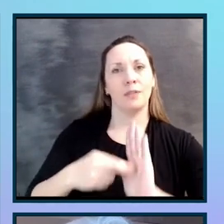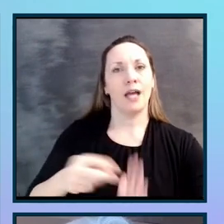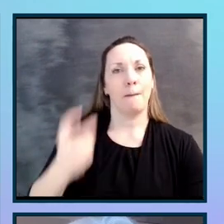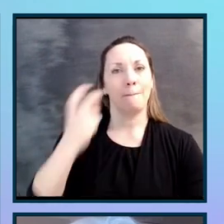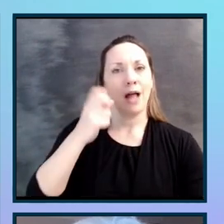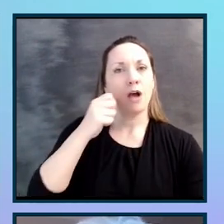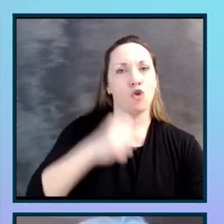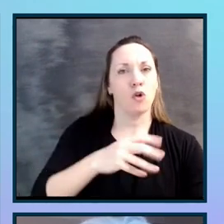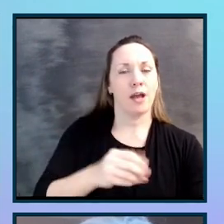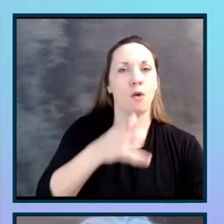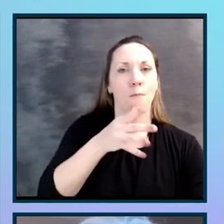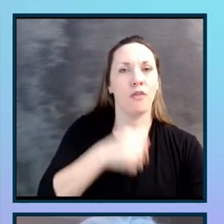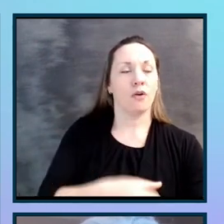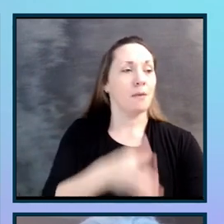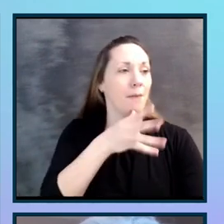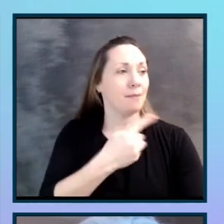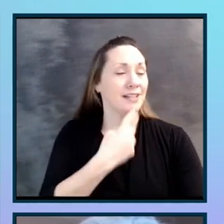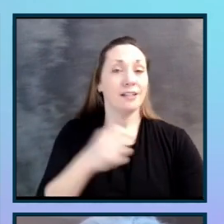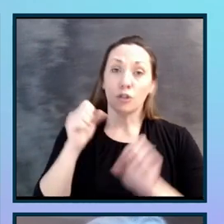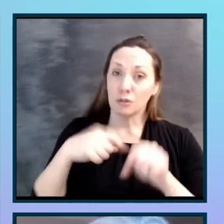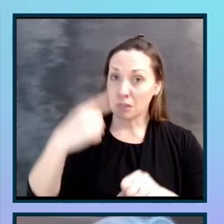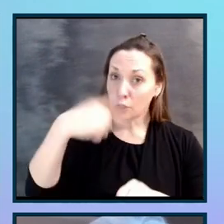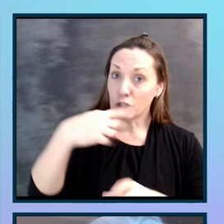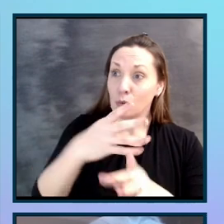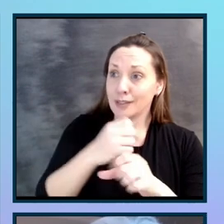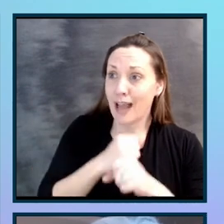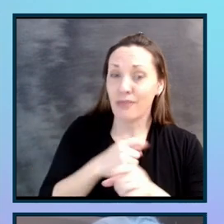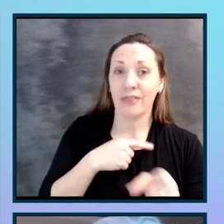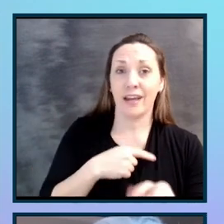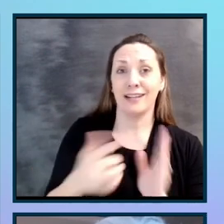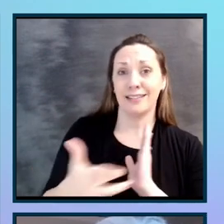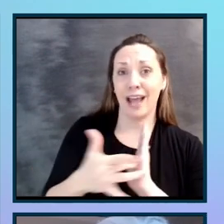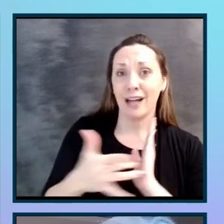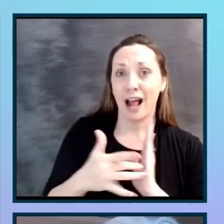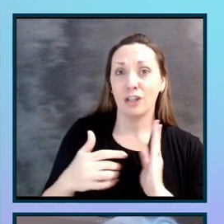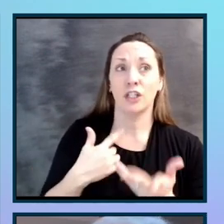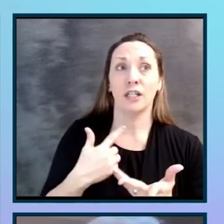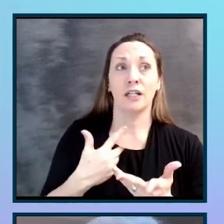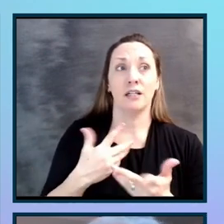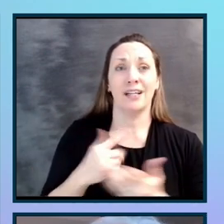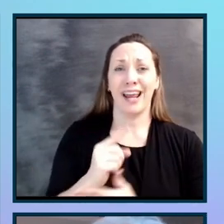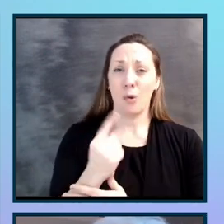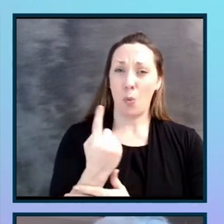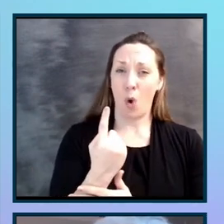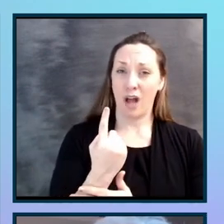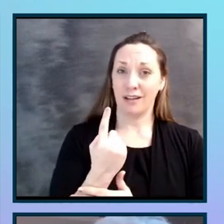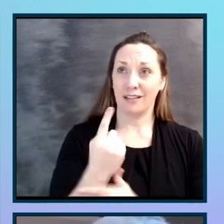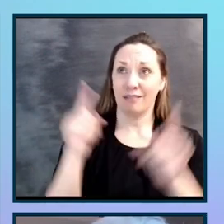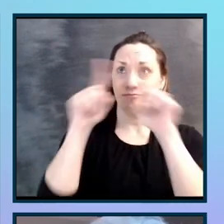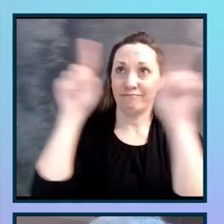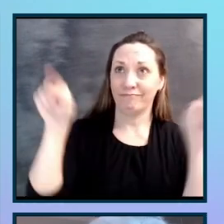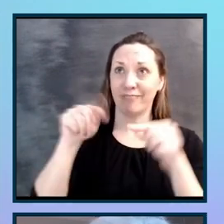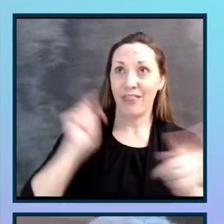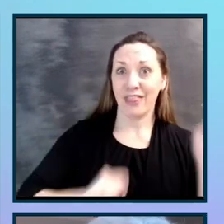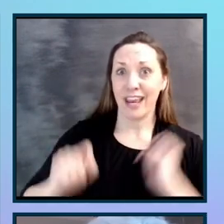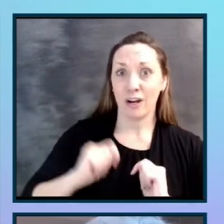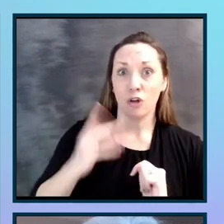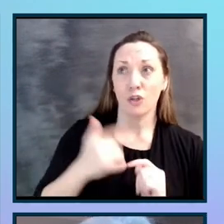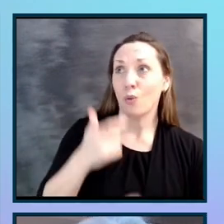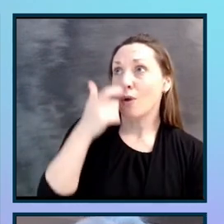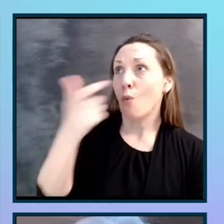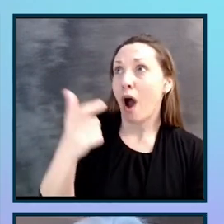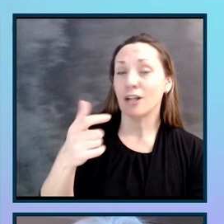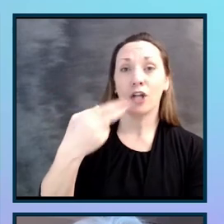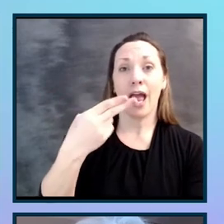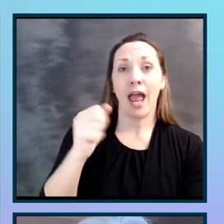blind people. The mom said, could you get the technology in just one theater so we can go to the Harry Potter opening?